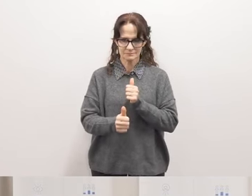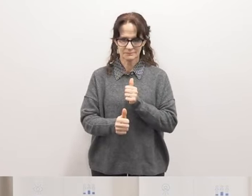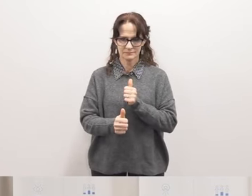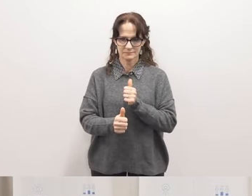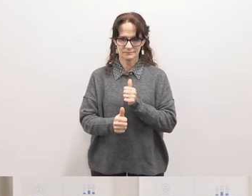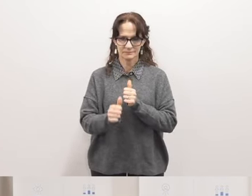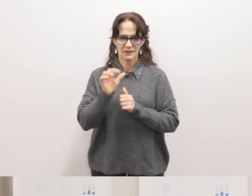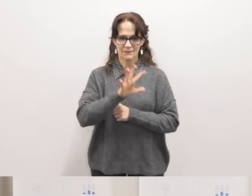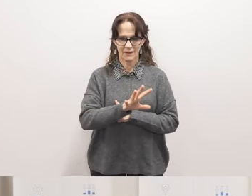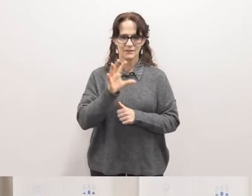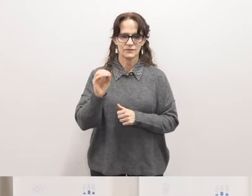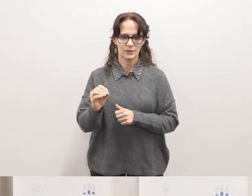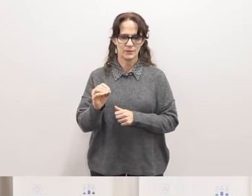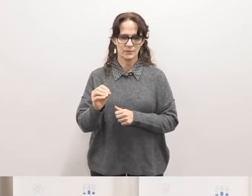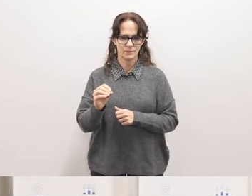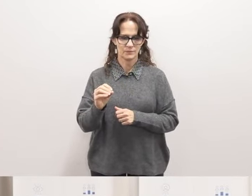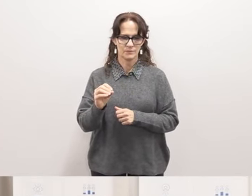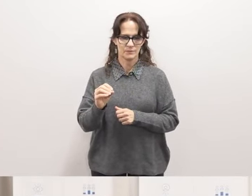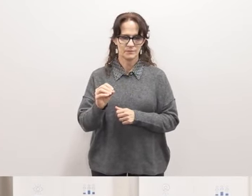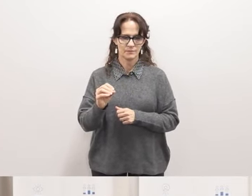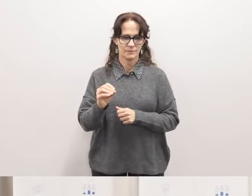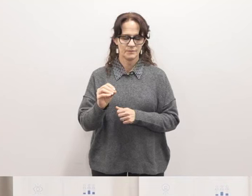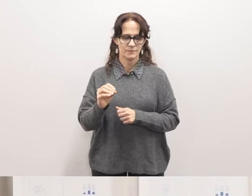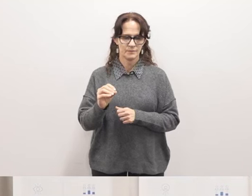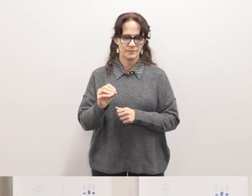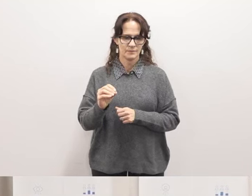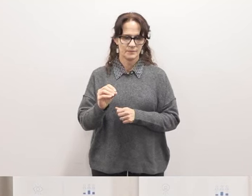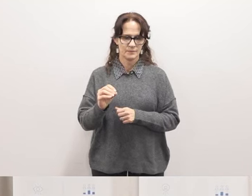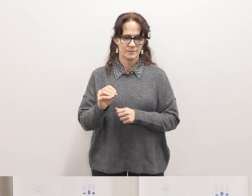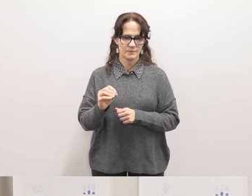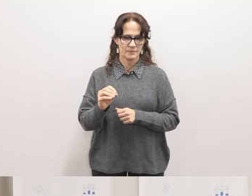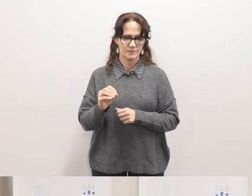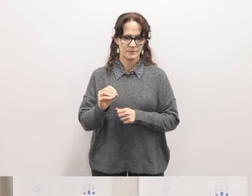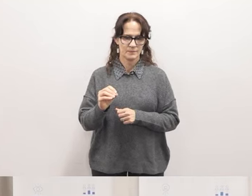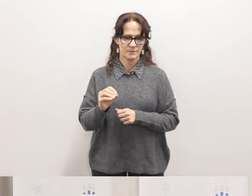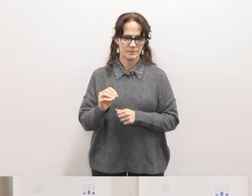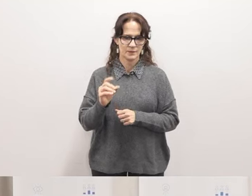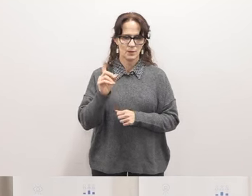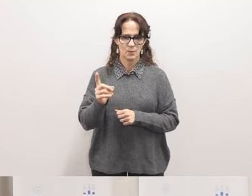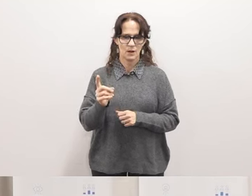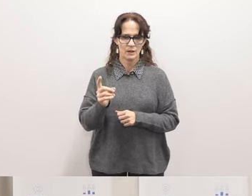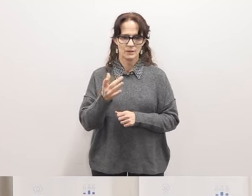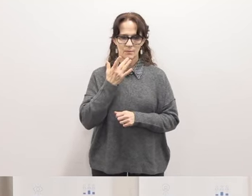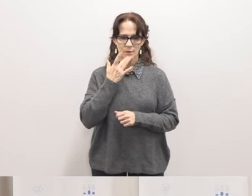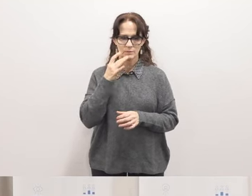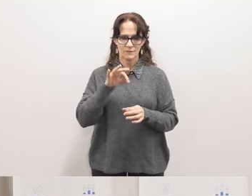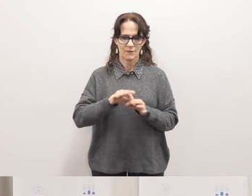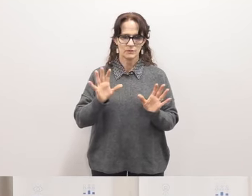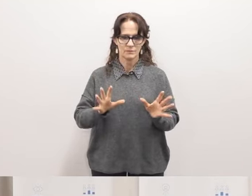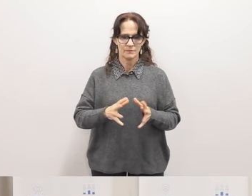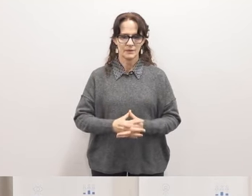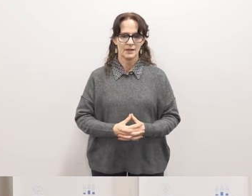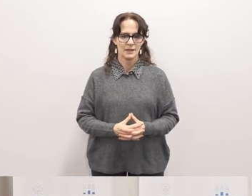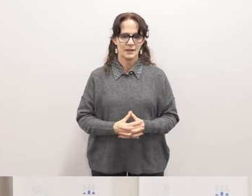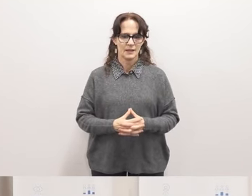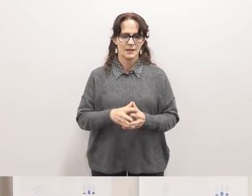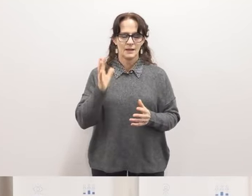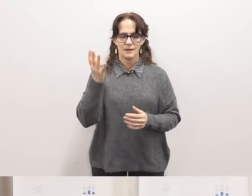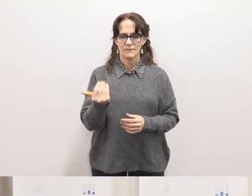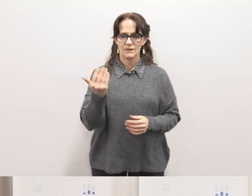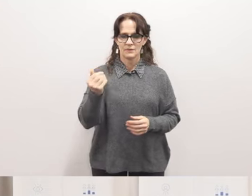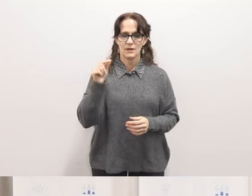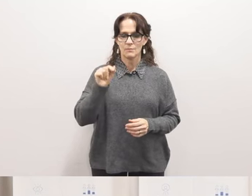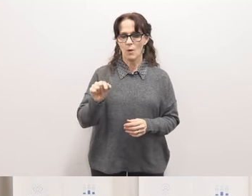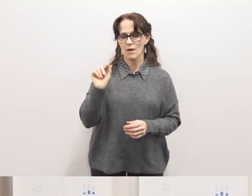five zero with our with one preferential vote um item 15